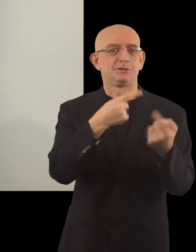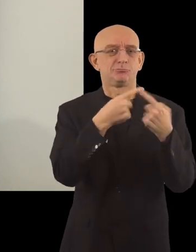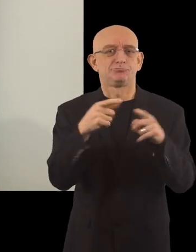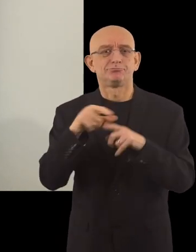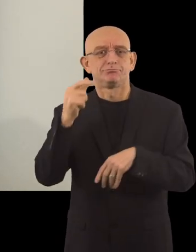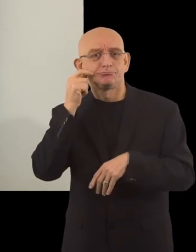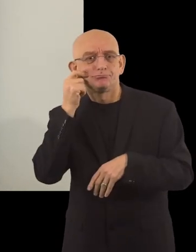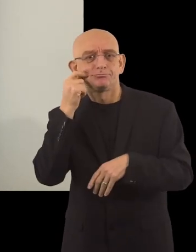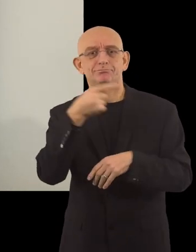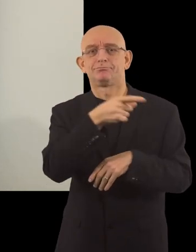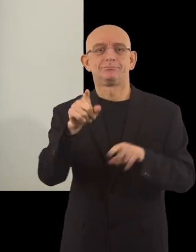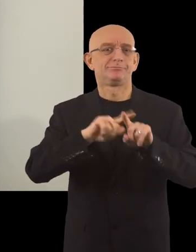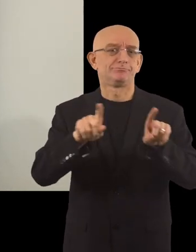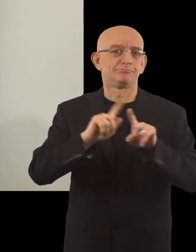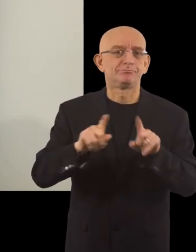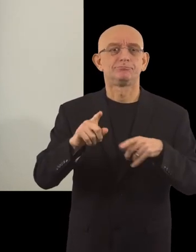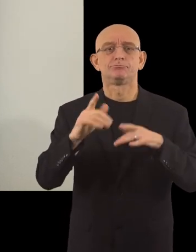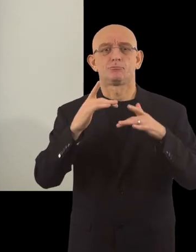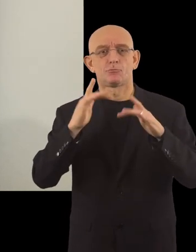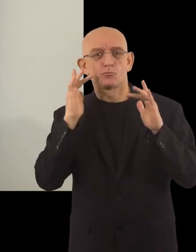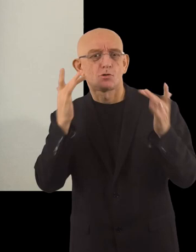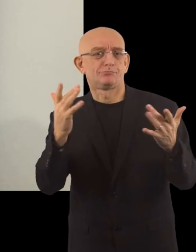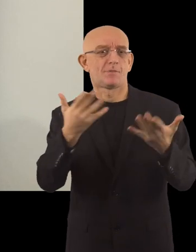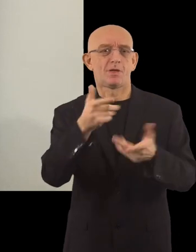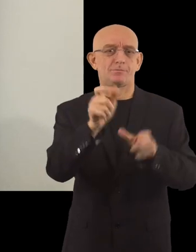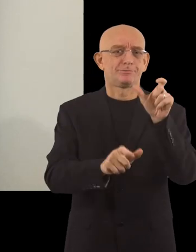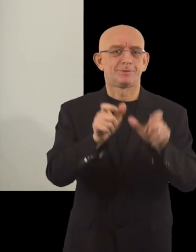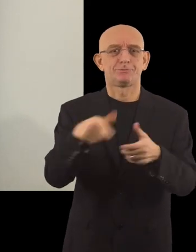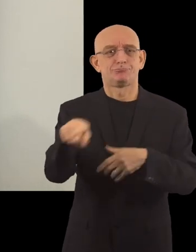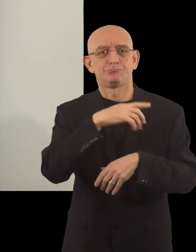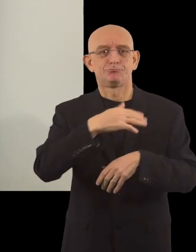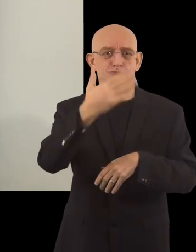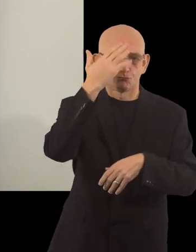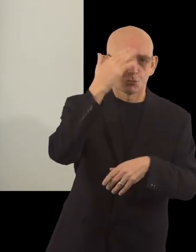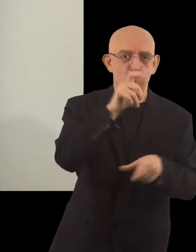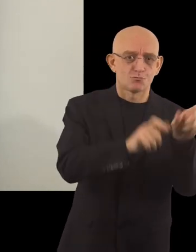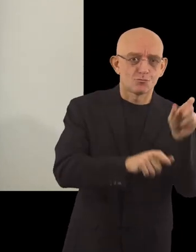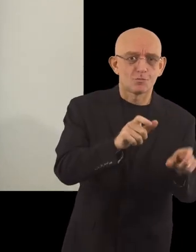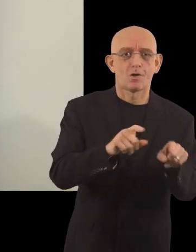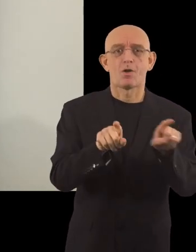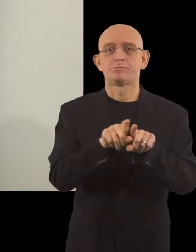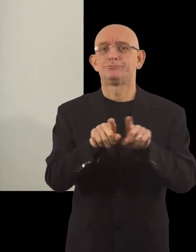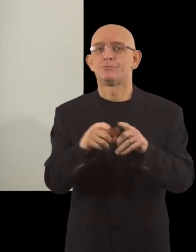of multiple colors, cultures and people who